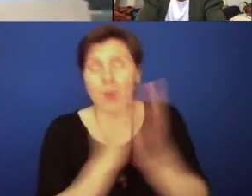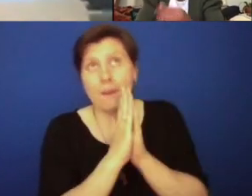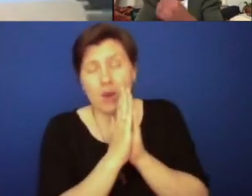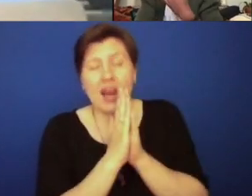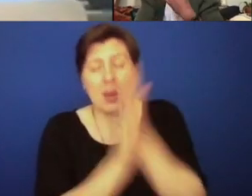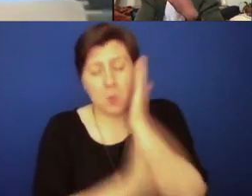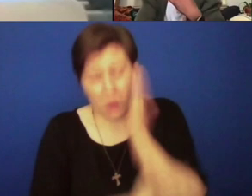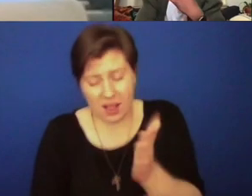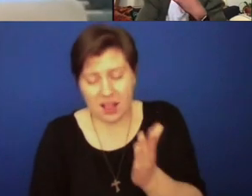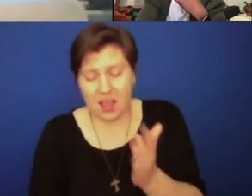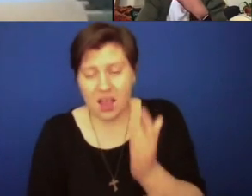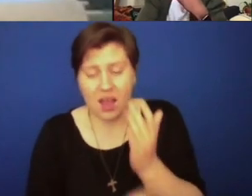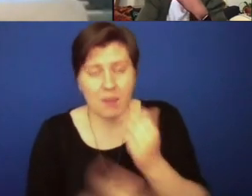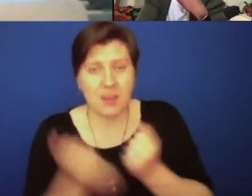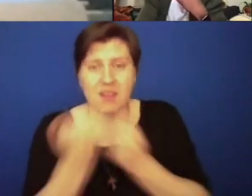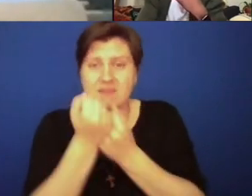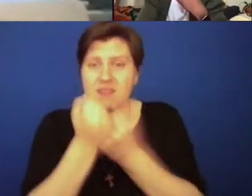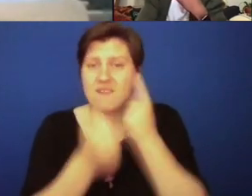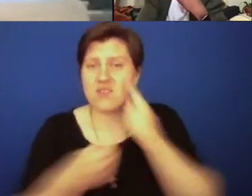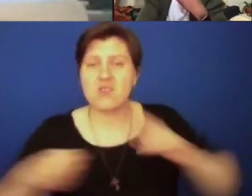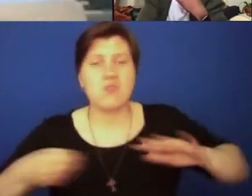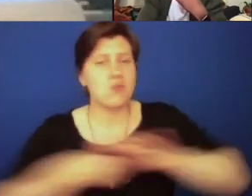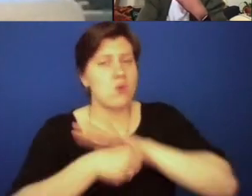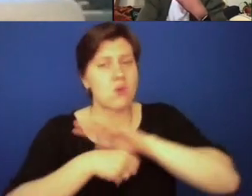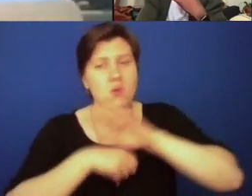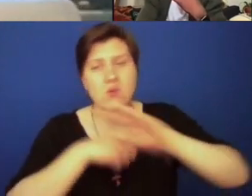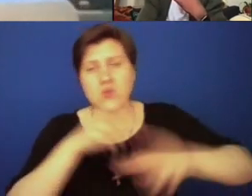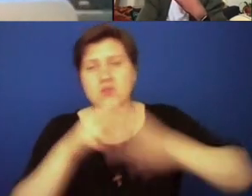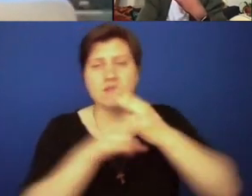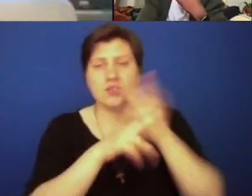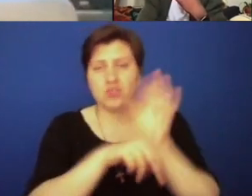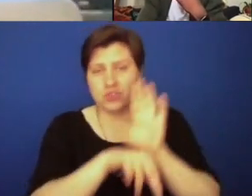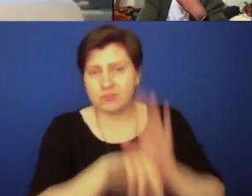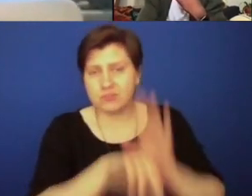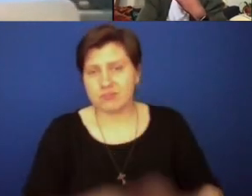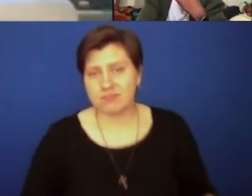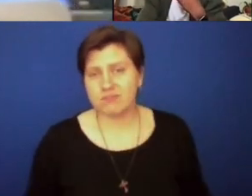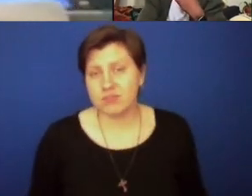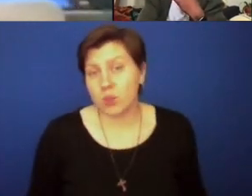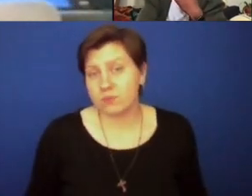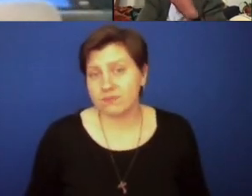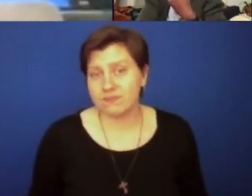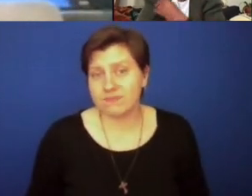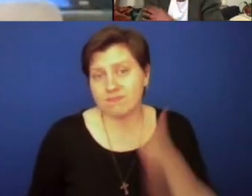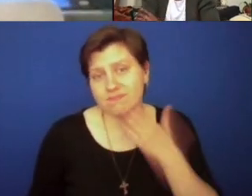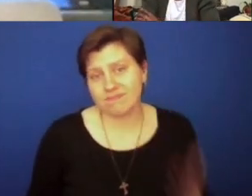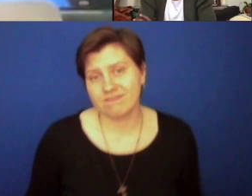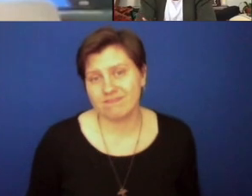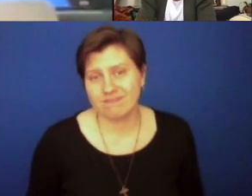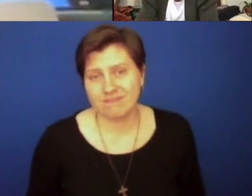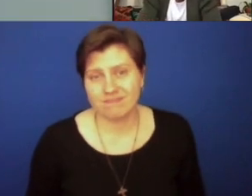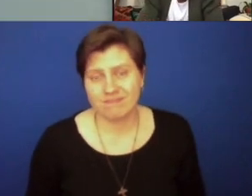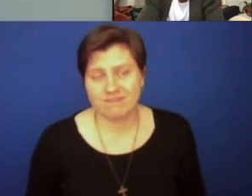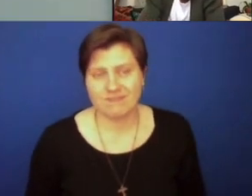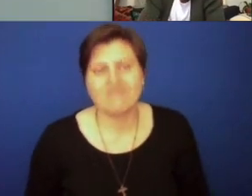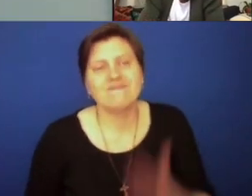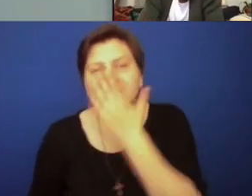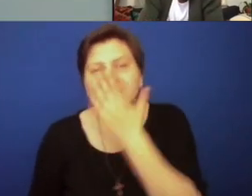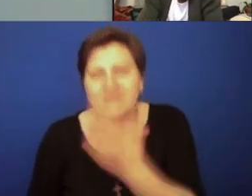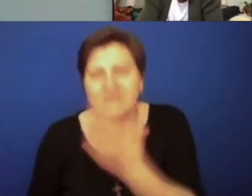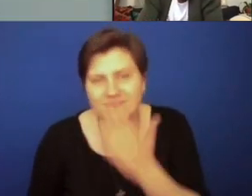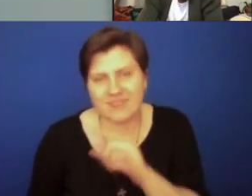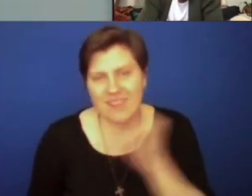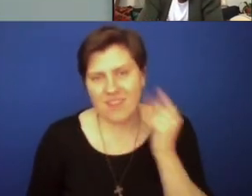she will be, held up for the entire universal church, and she's one of our own. So, thank you. Thank you, Father Boxy.